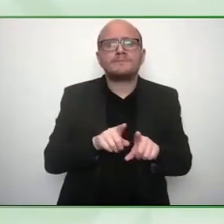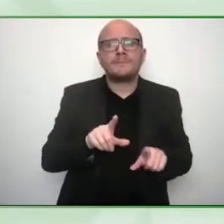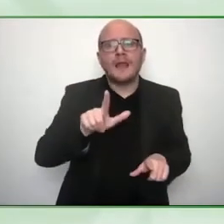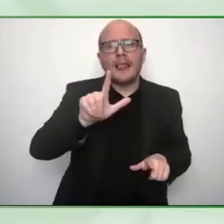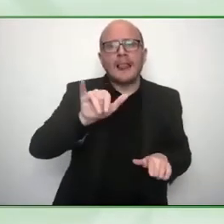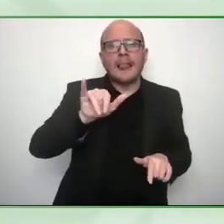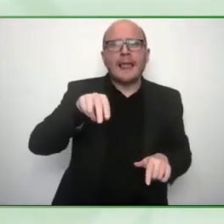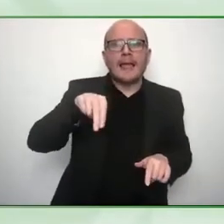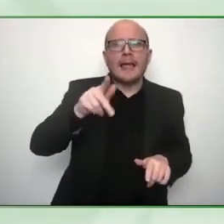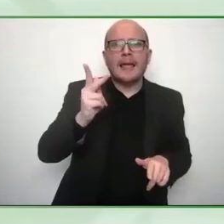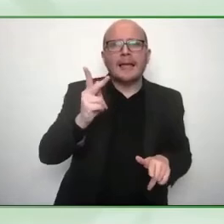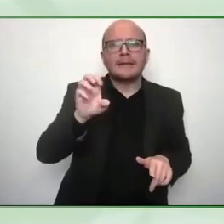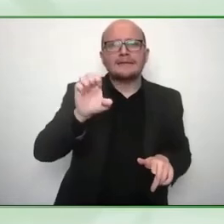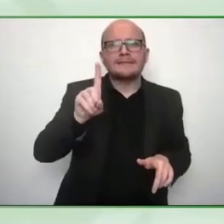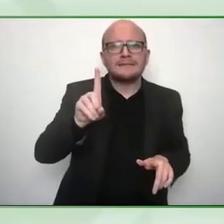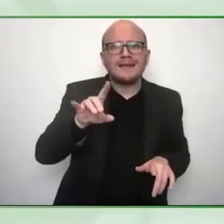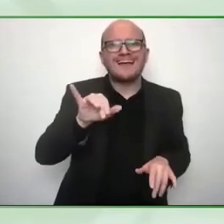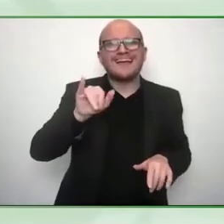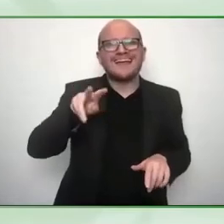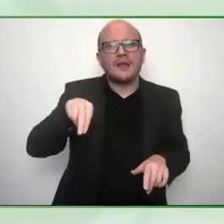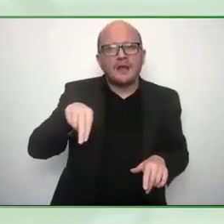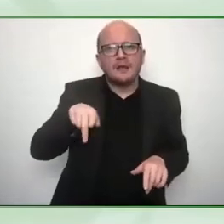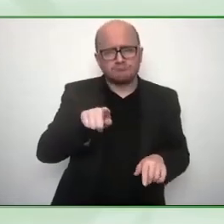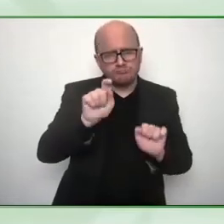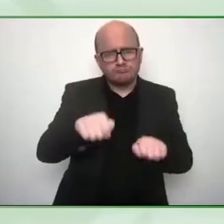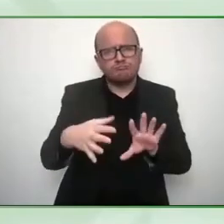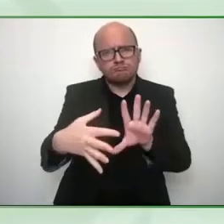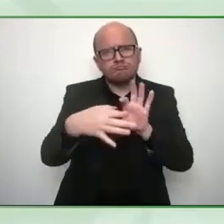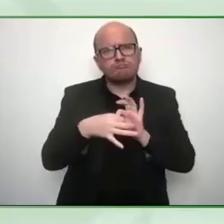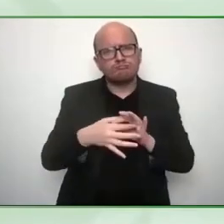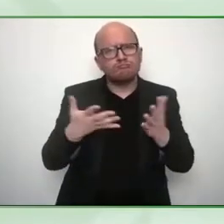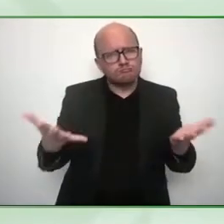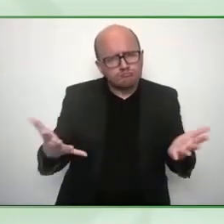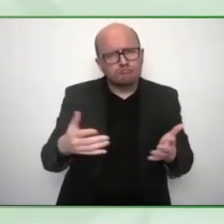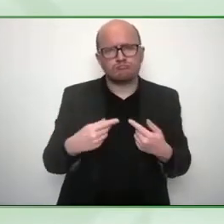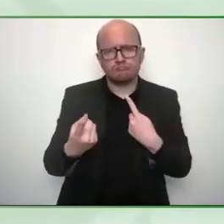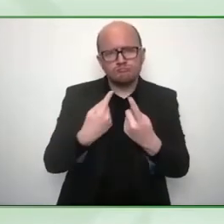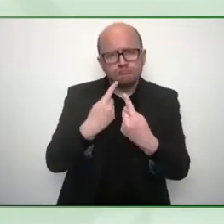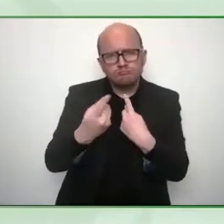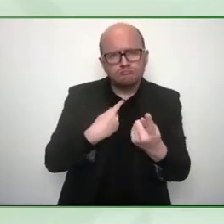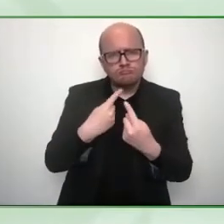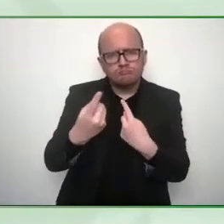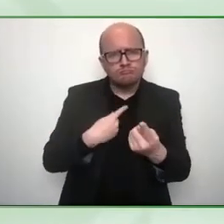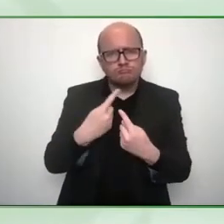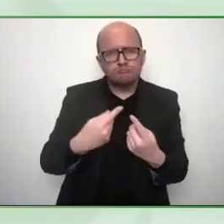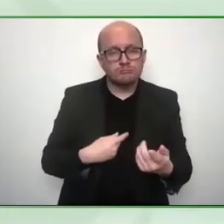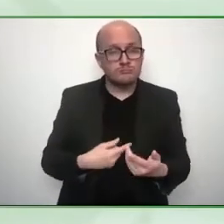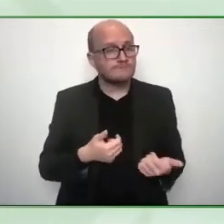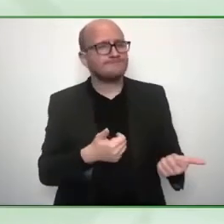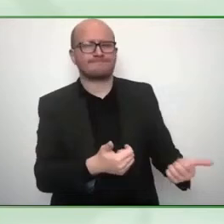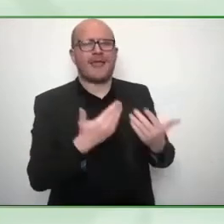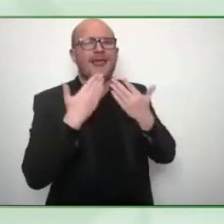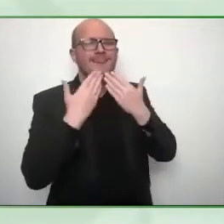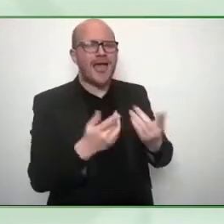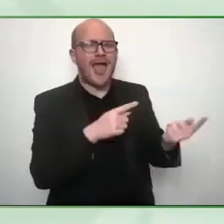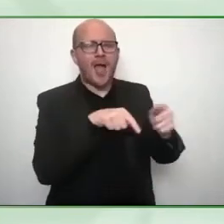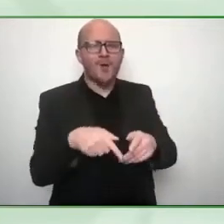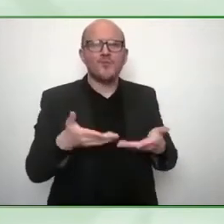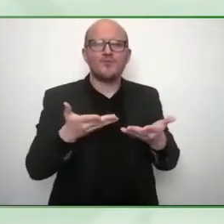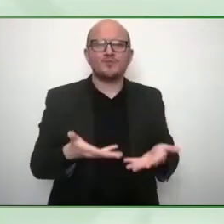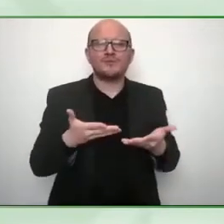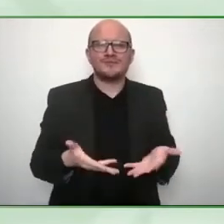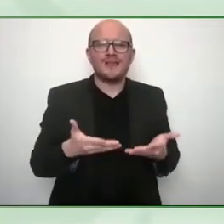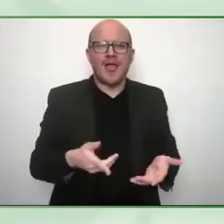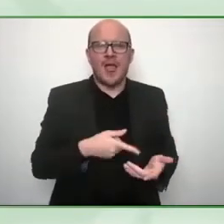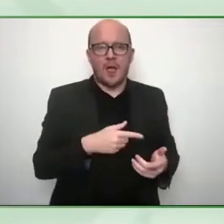that's great thank you so much for your time today uh and maybe see you in here in person next year sounds great all right